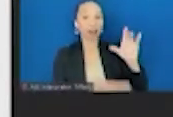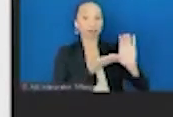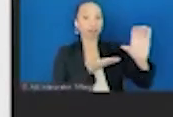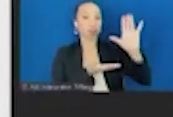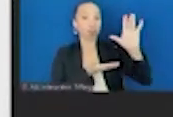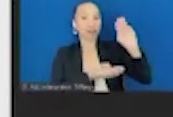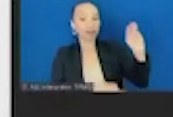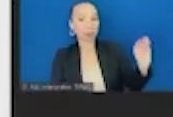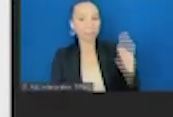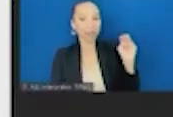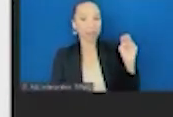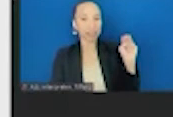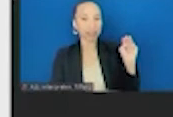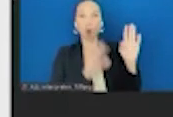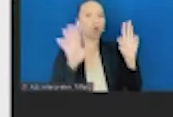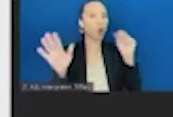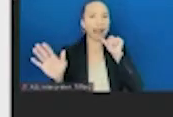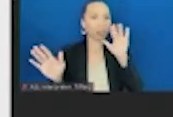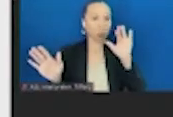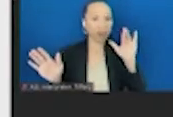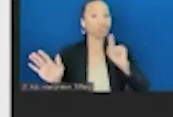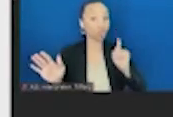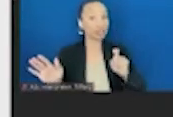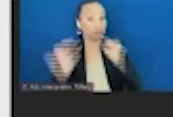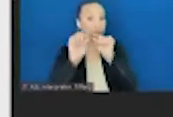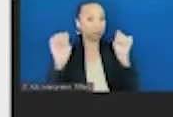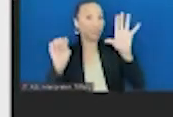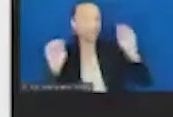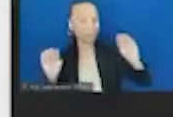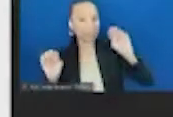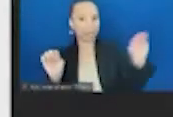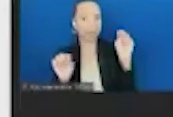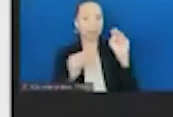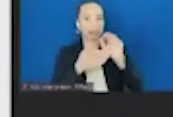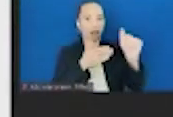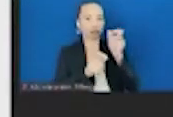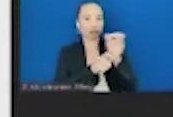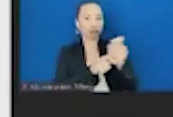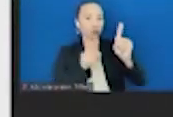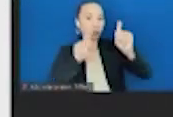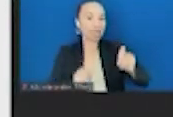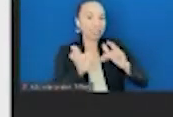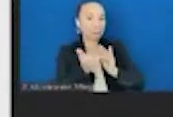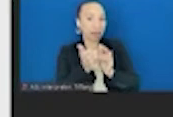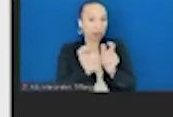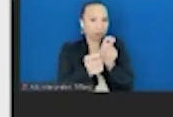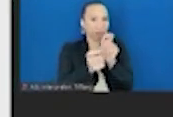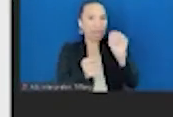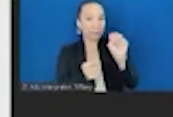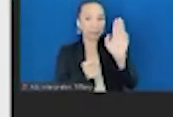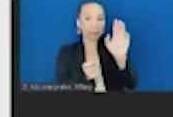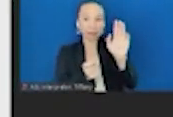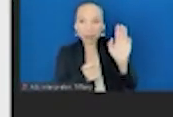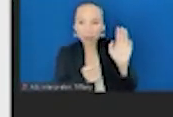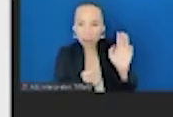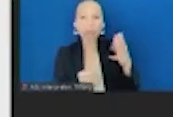excuse me, that should be $50 million per year to test produce prescriptions in health care. And some of the recent COVID relief bills